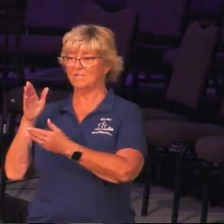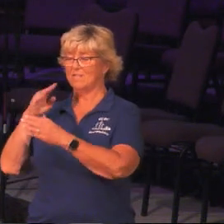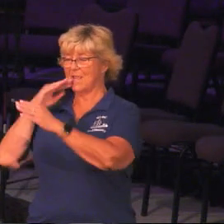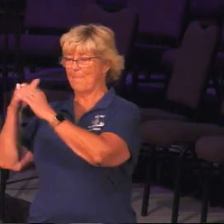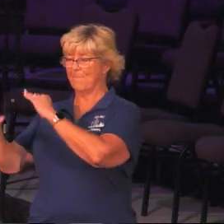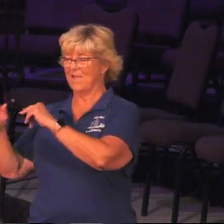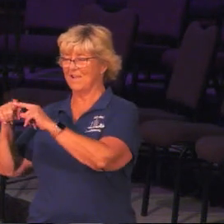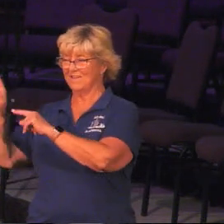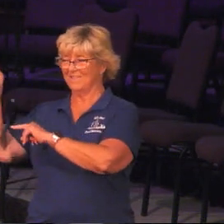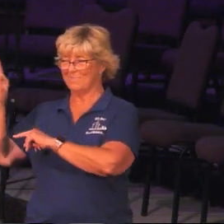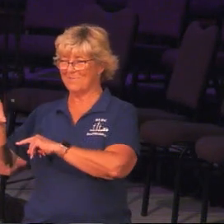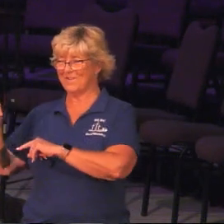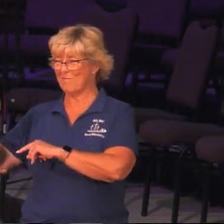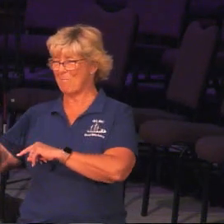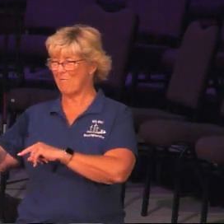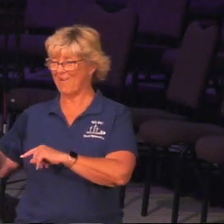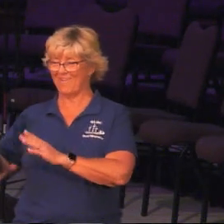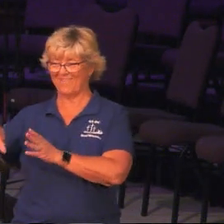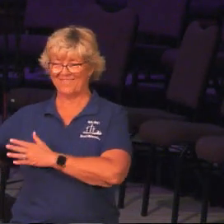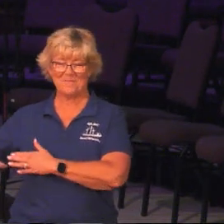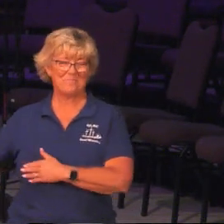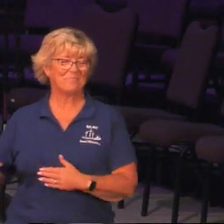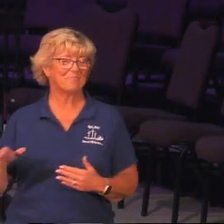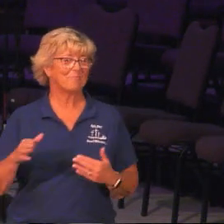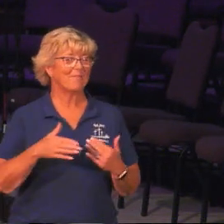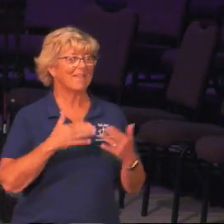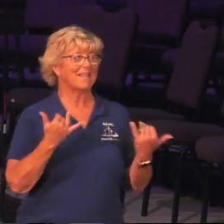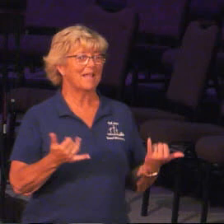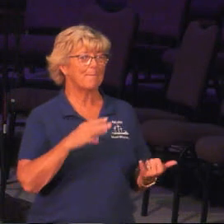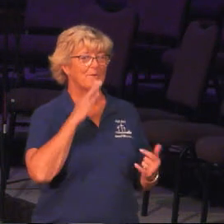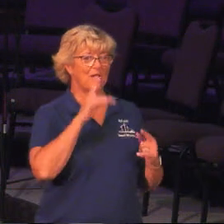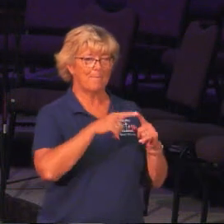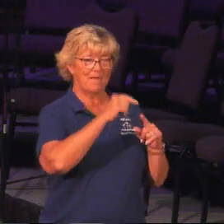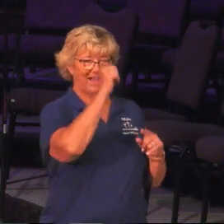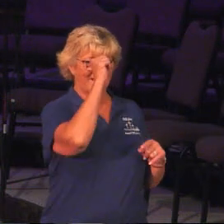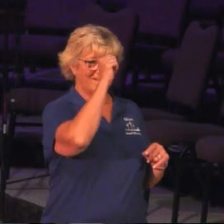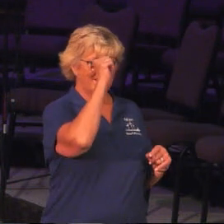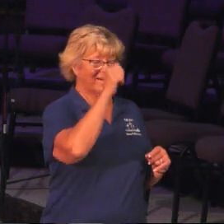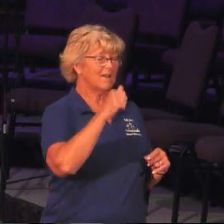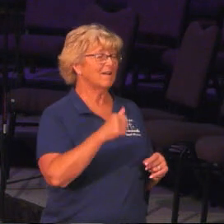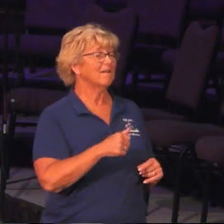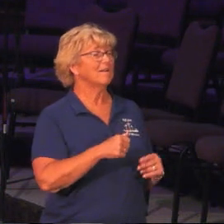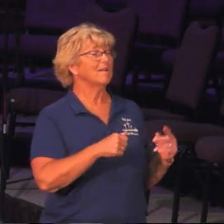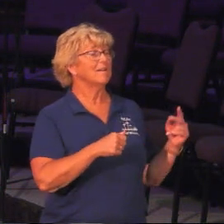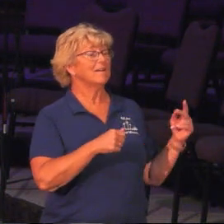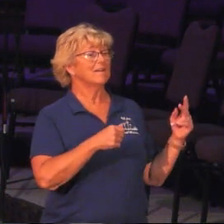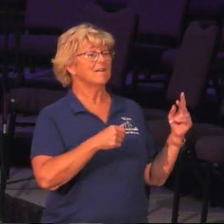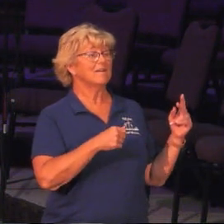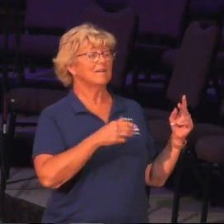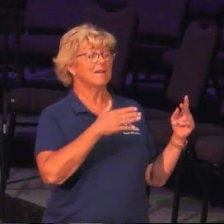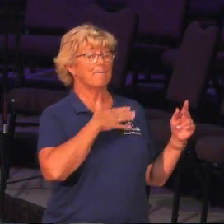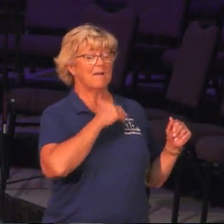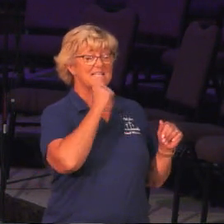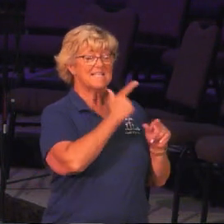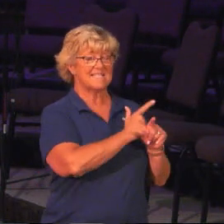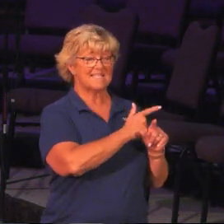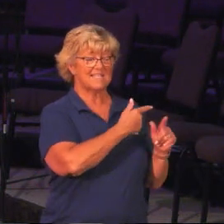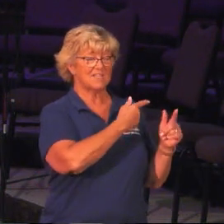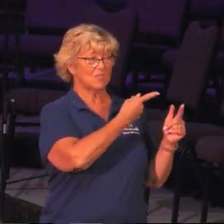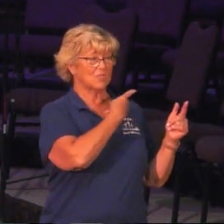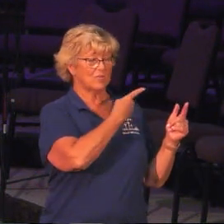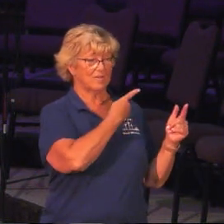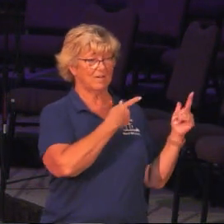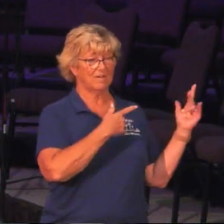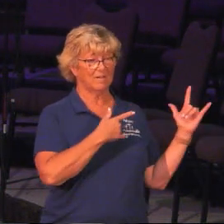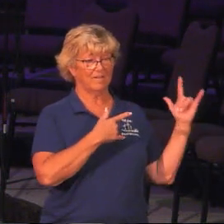So my sister and I, after we left Nepal, we flew back to Doha, which I'm not sure why we flew back to